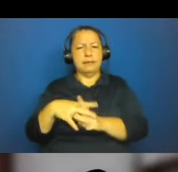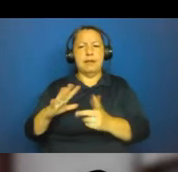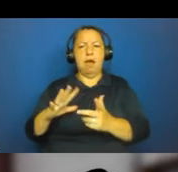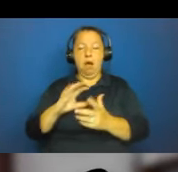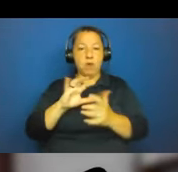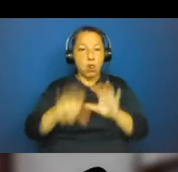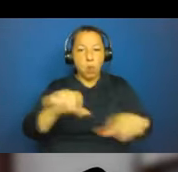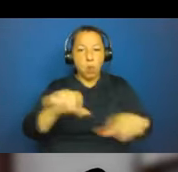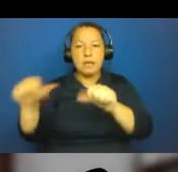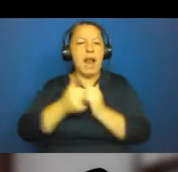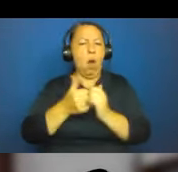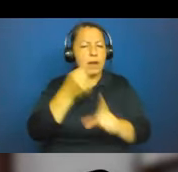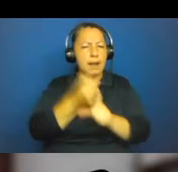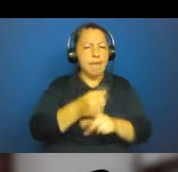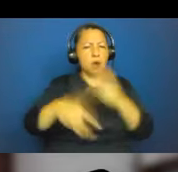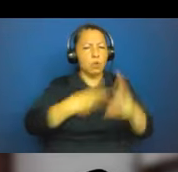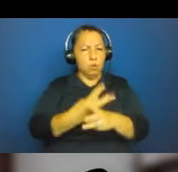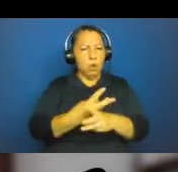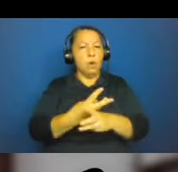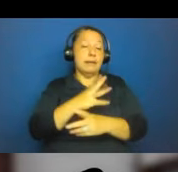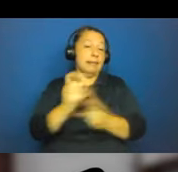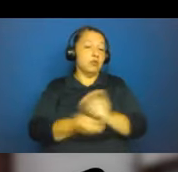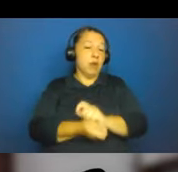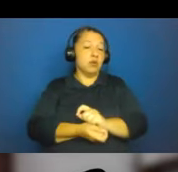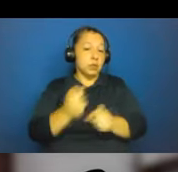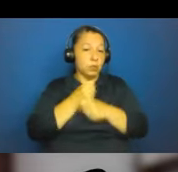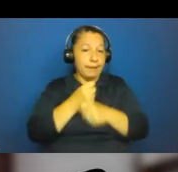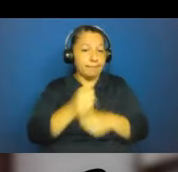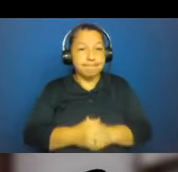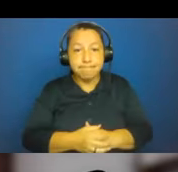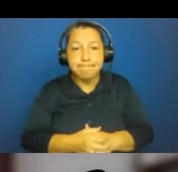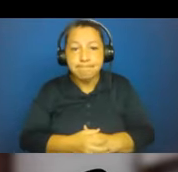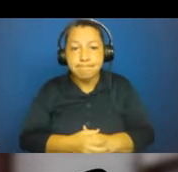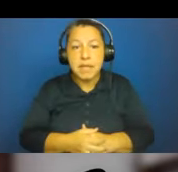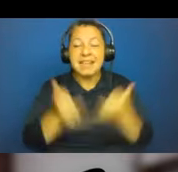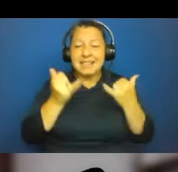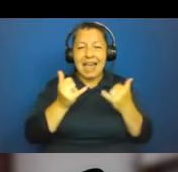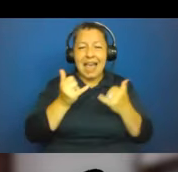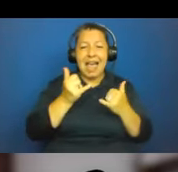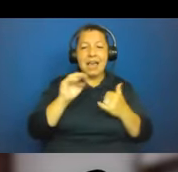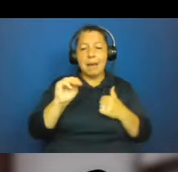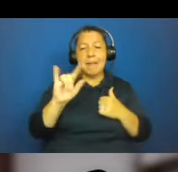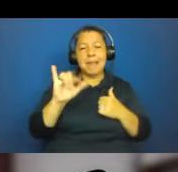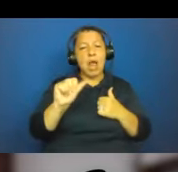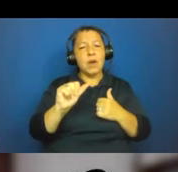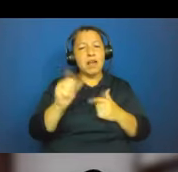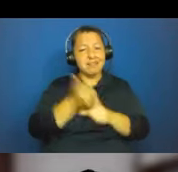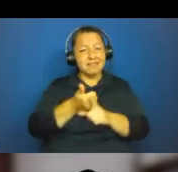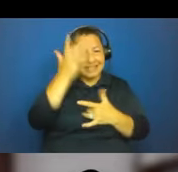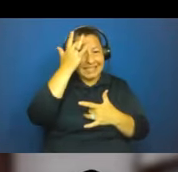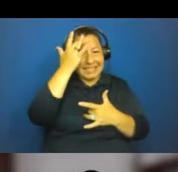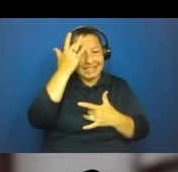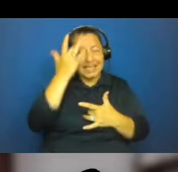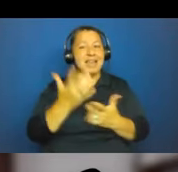world and in particular the changes it made. Today, malaria poses a threat to over half of the world's population and